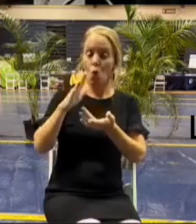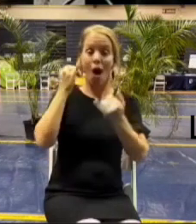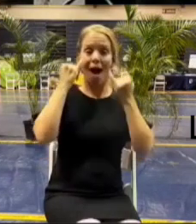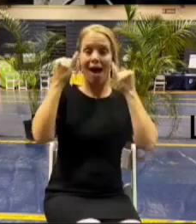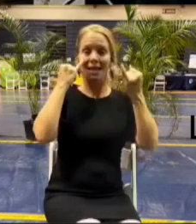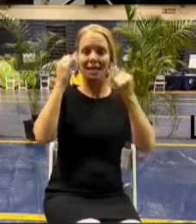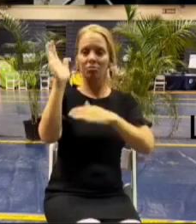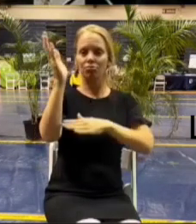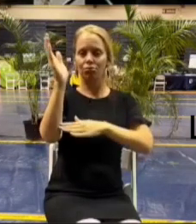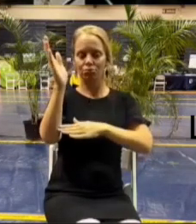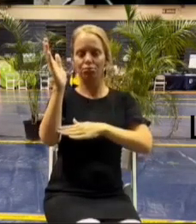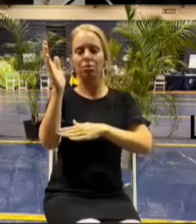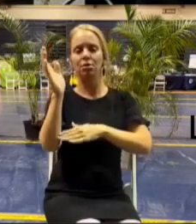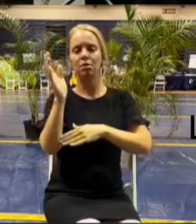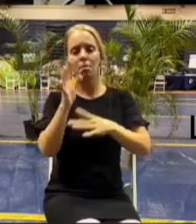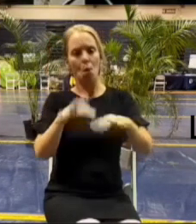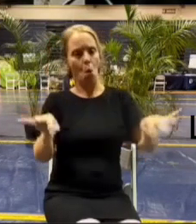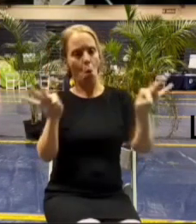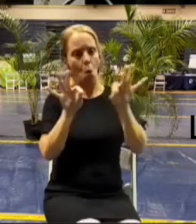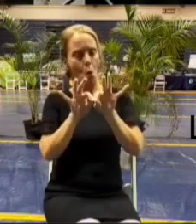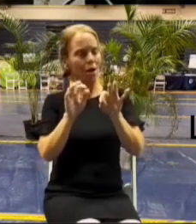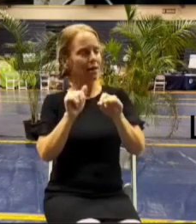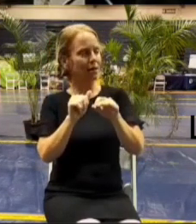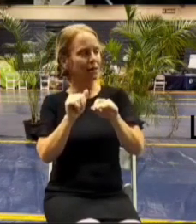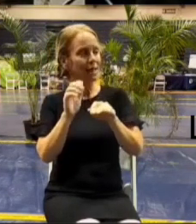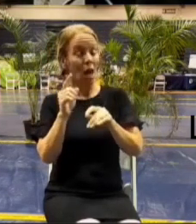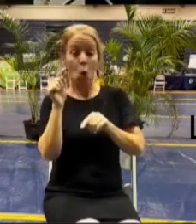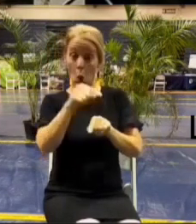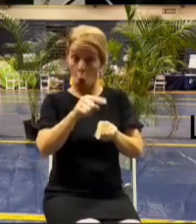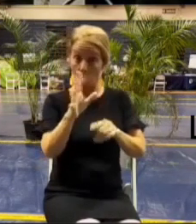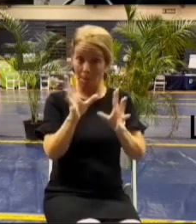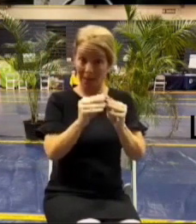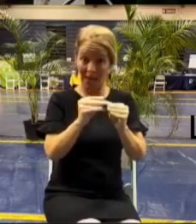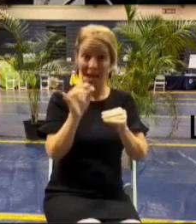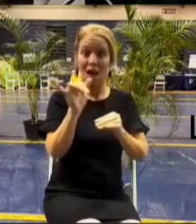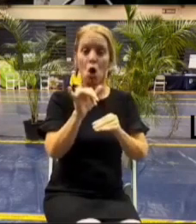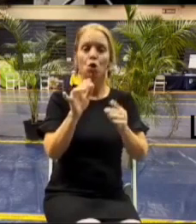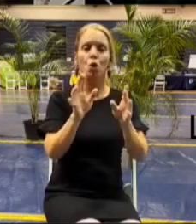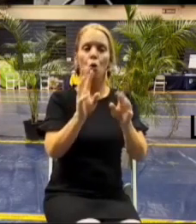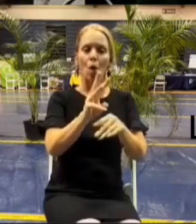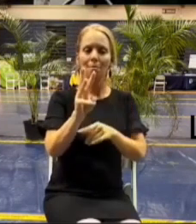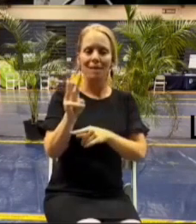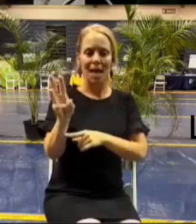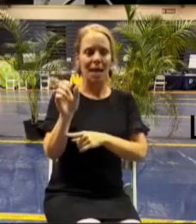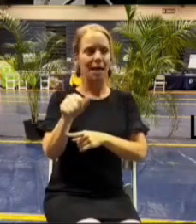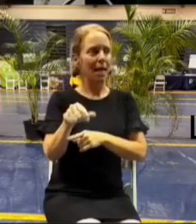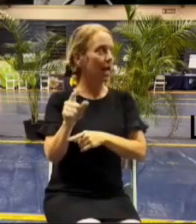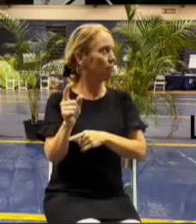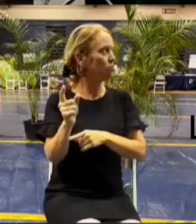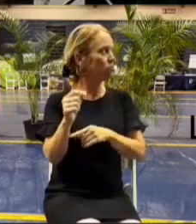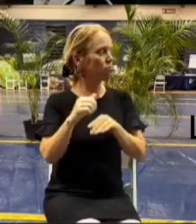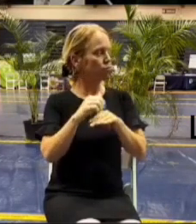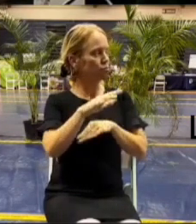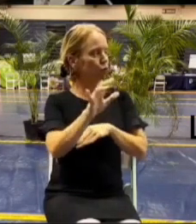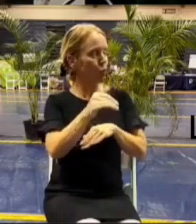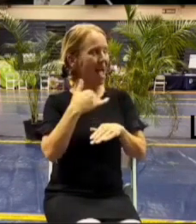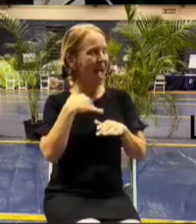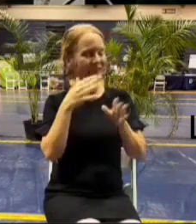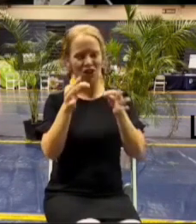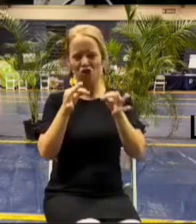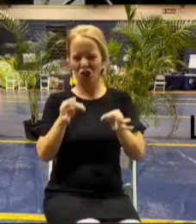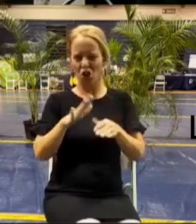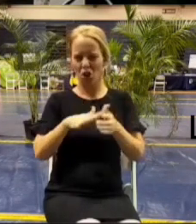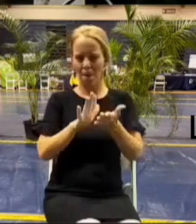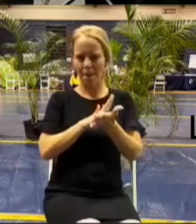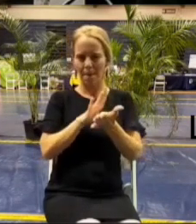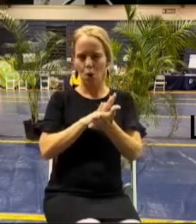committee at maui or sorry e-comment and there's instructions on here and then on friday it